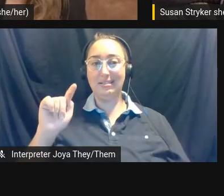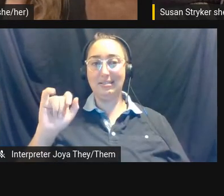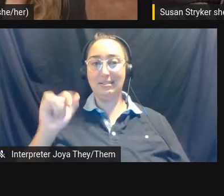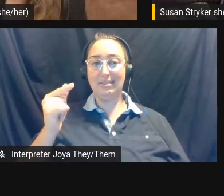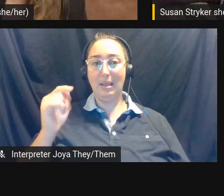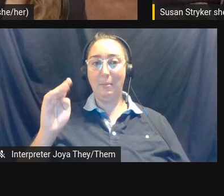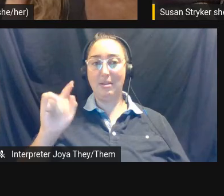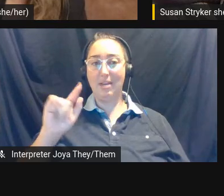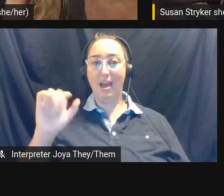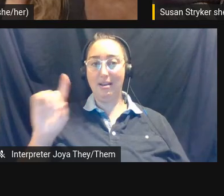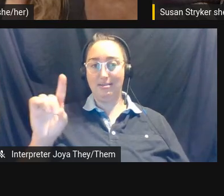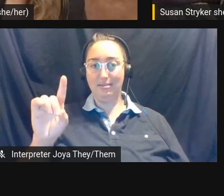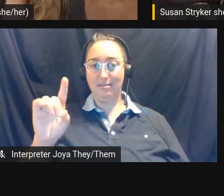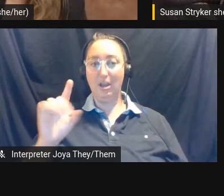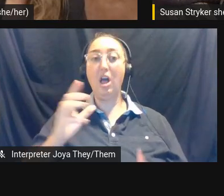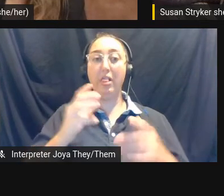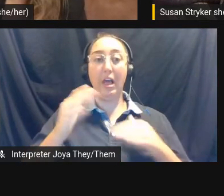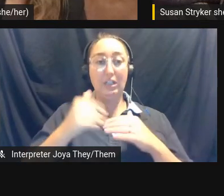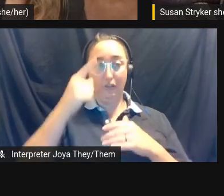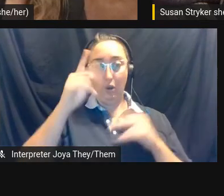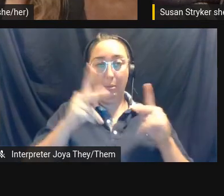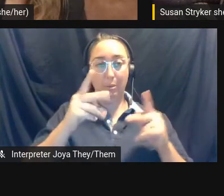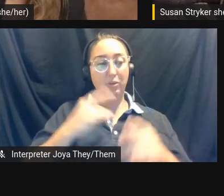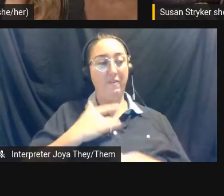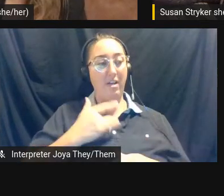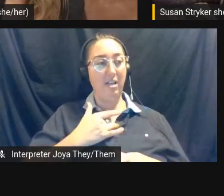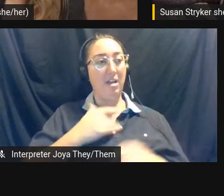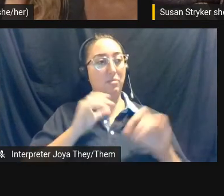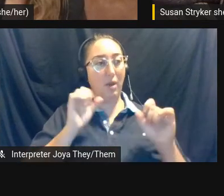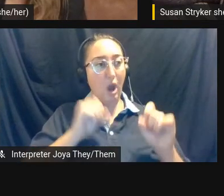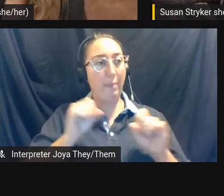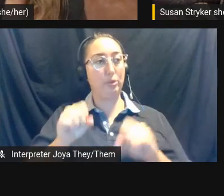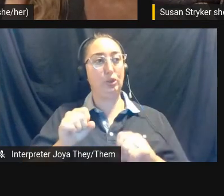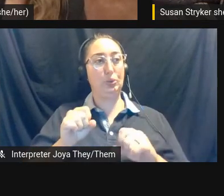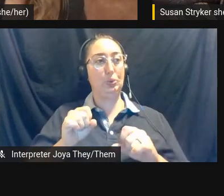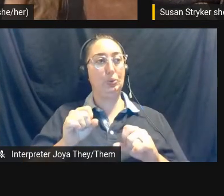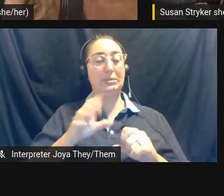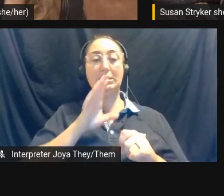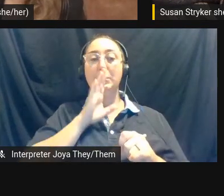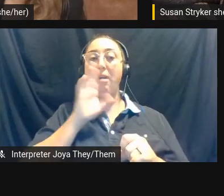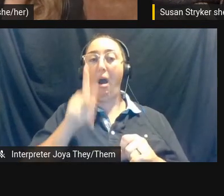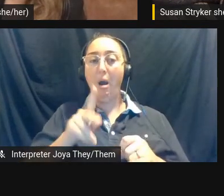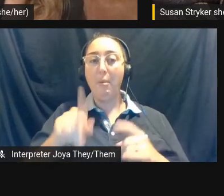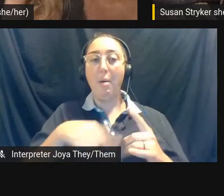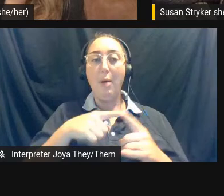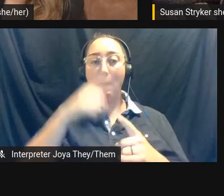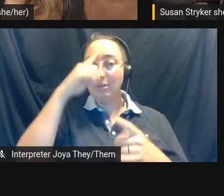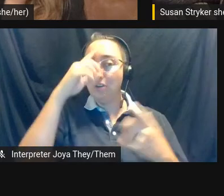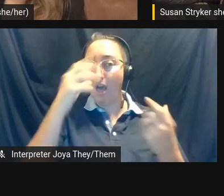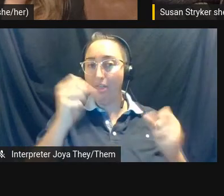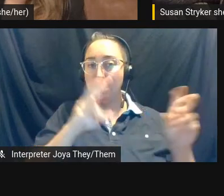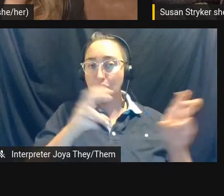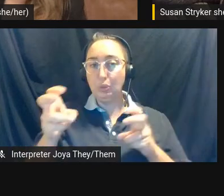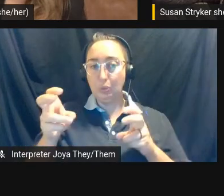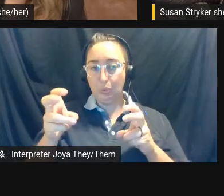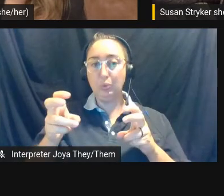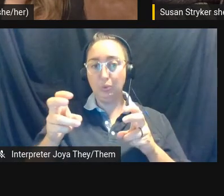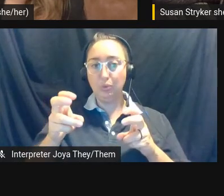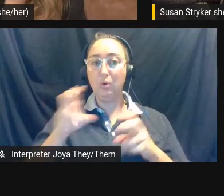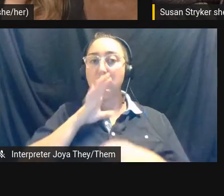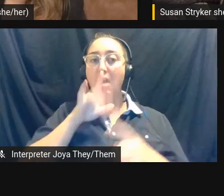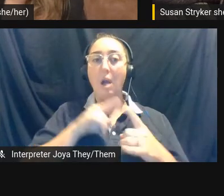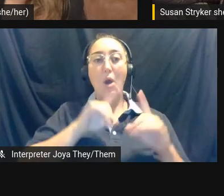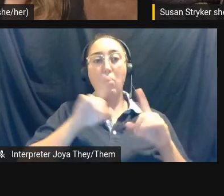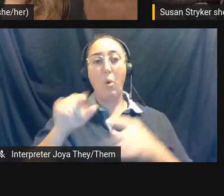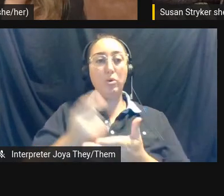easier for people to feel like they're able to to speak up about mental health issues or talk about